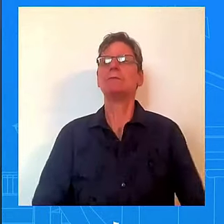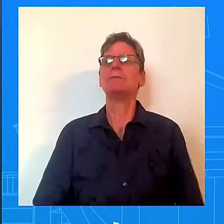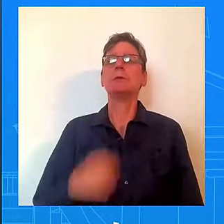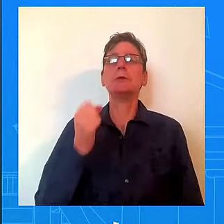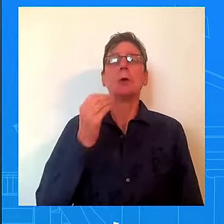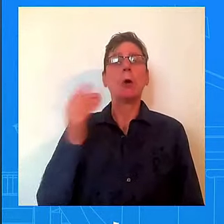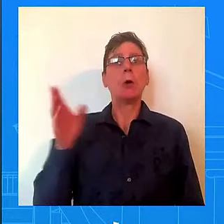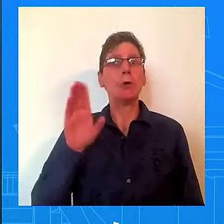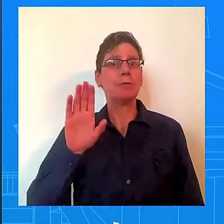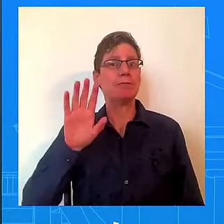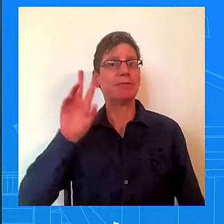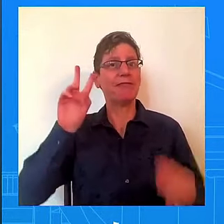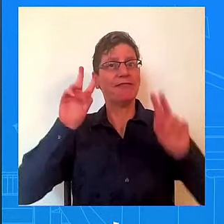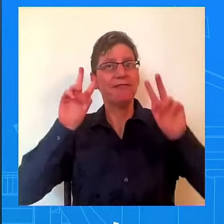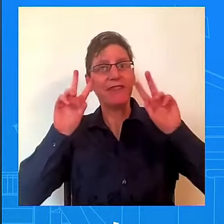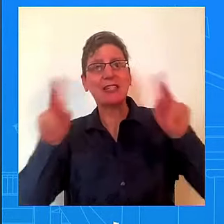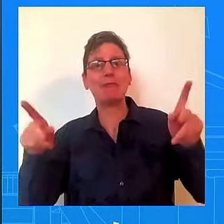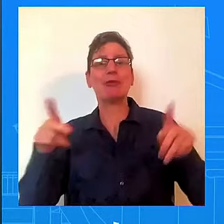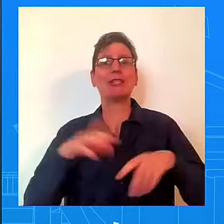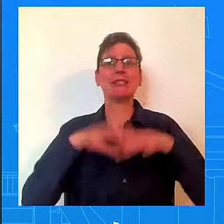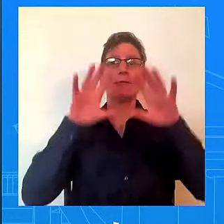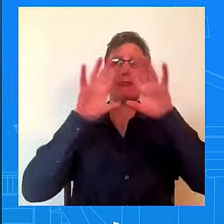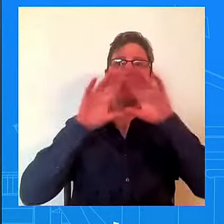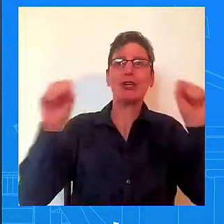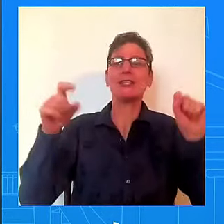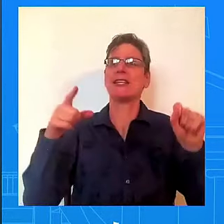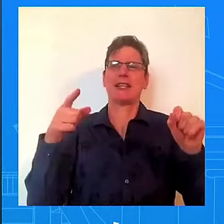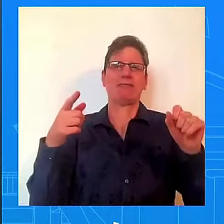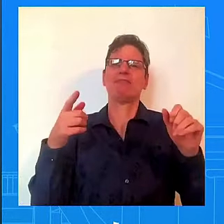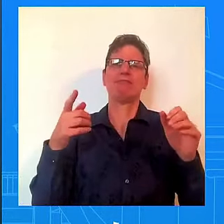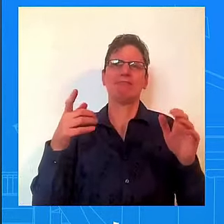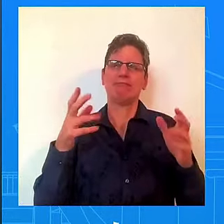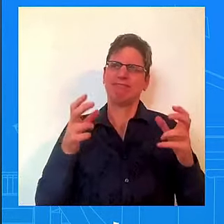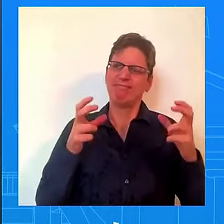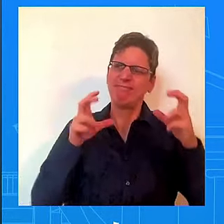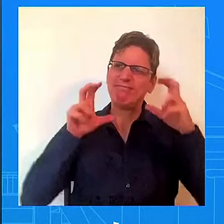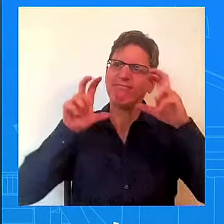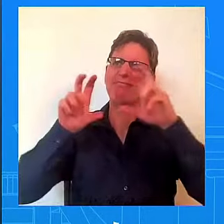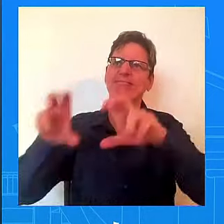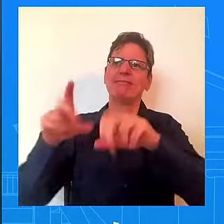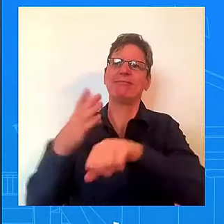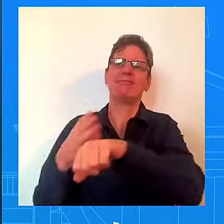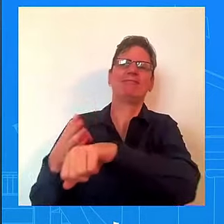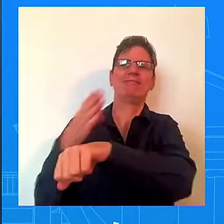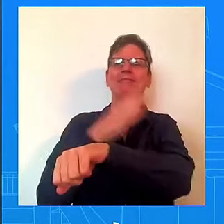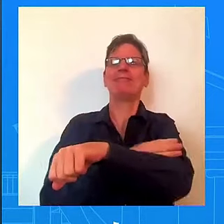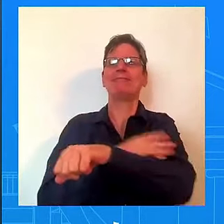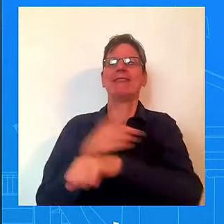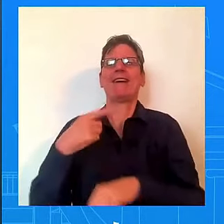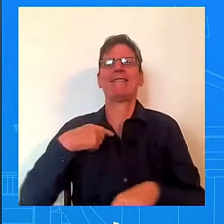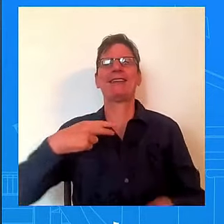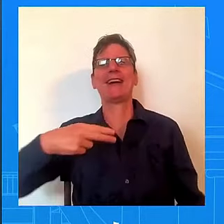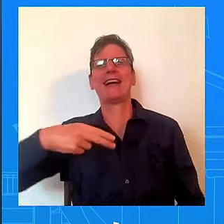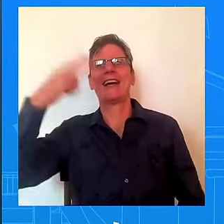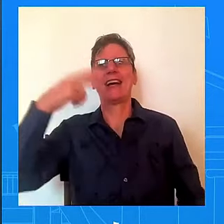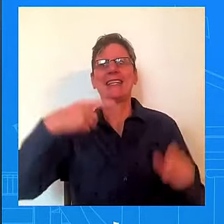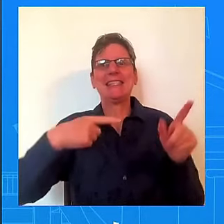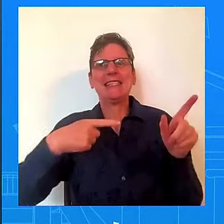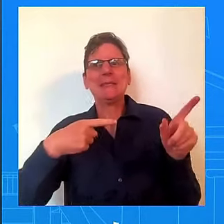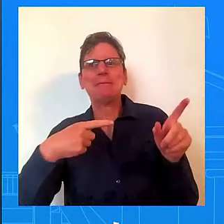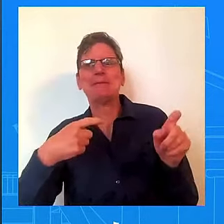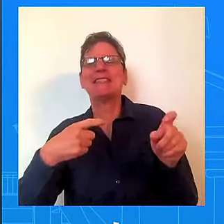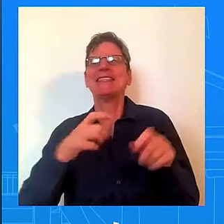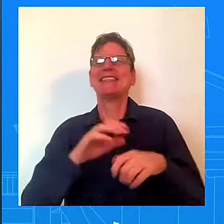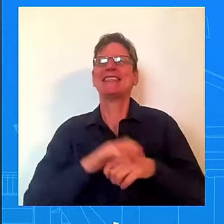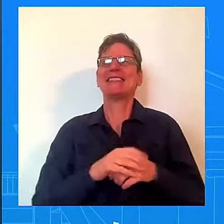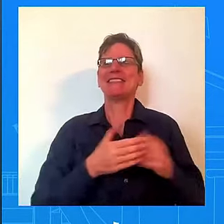our country to high-speed internet so that a person's zip code never determines their destiny. In McCongee,